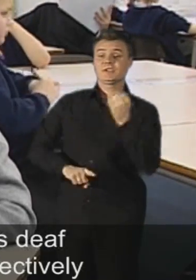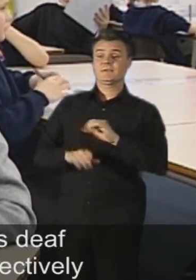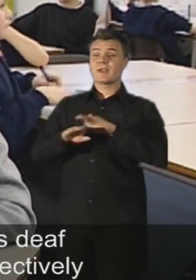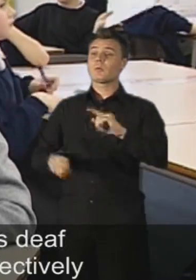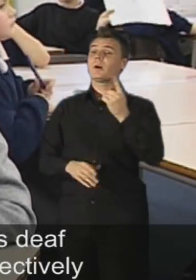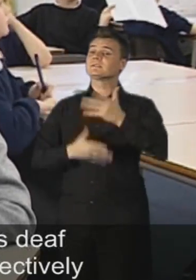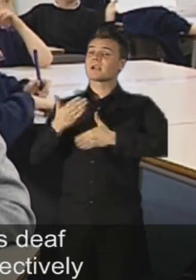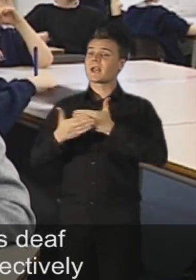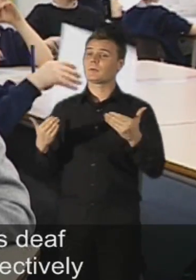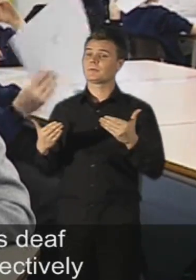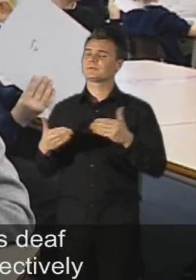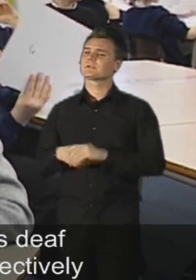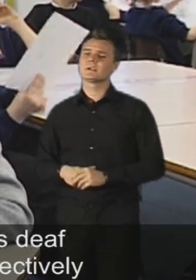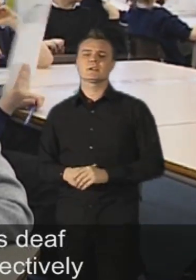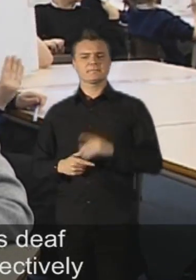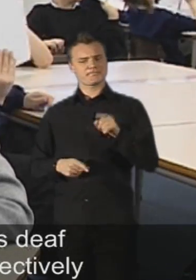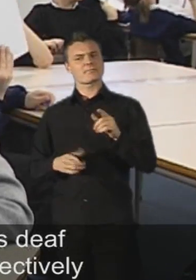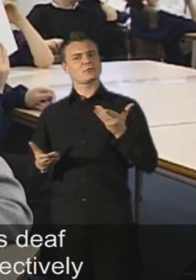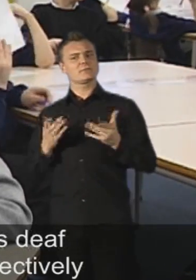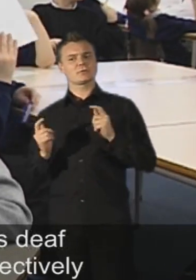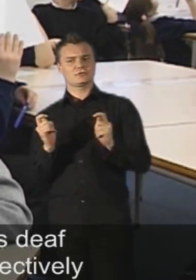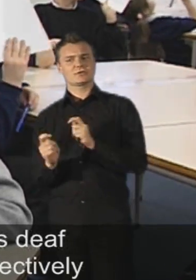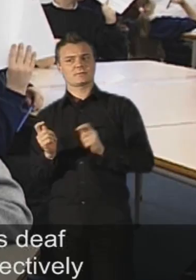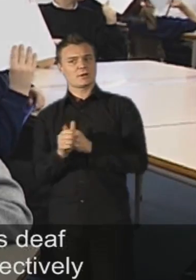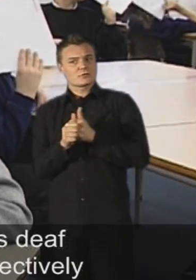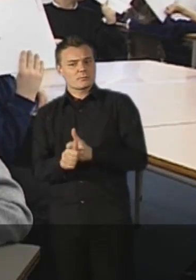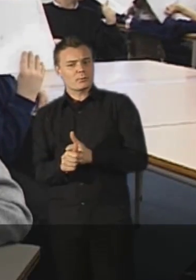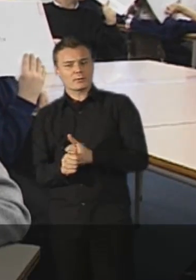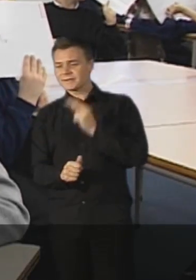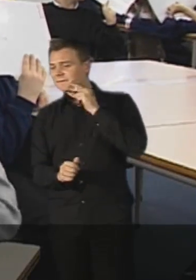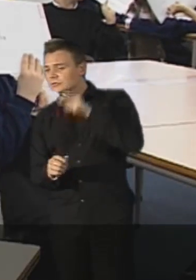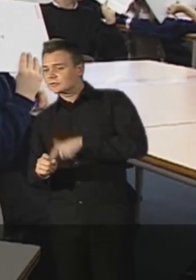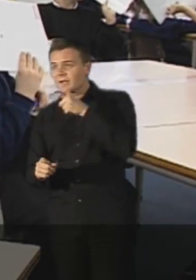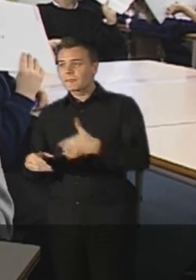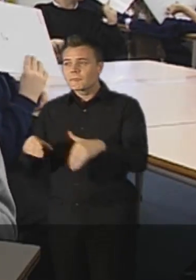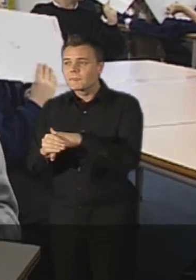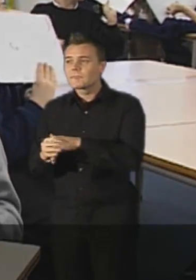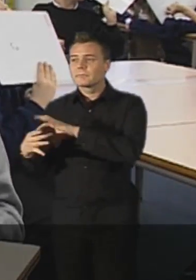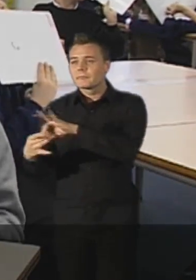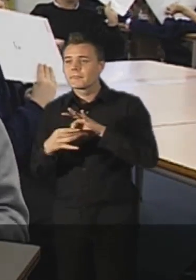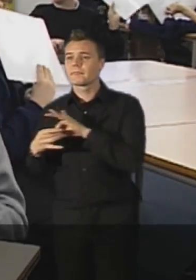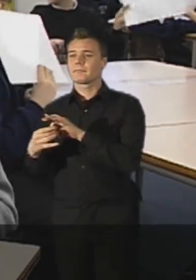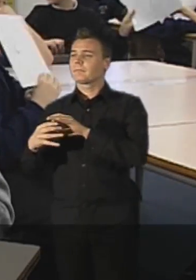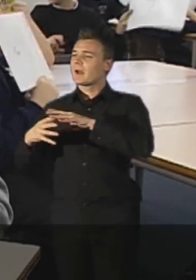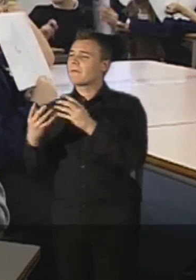This reasonable adjustment supports deaf children at Cottingley to take part effectively in all aspects of school life.